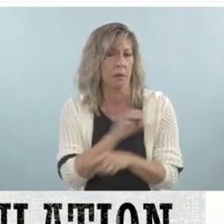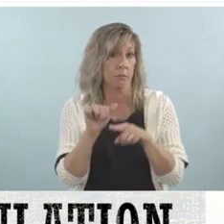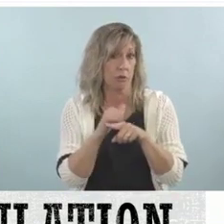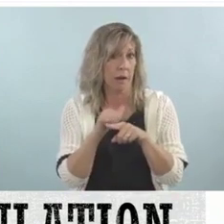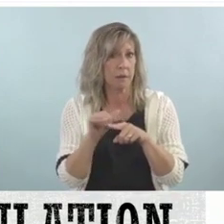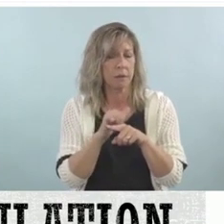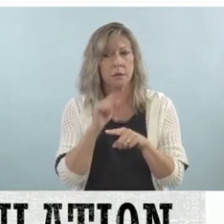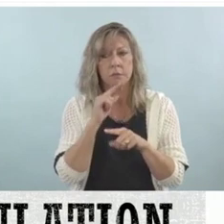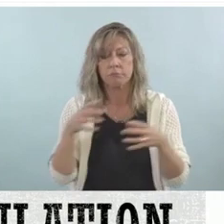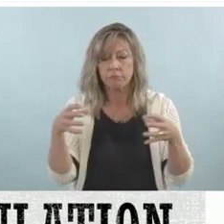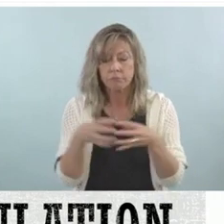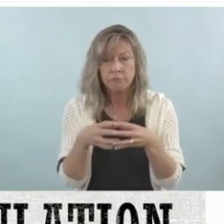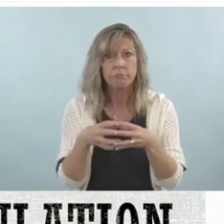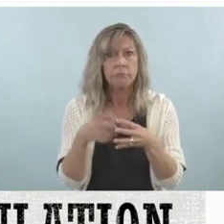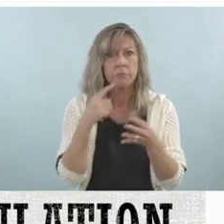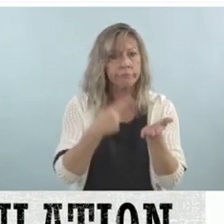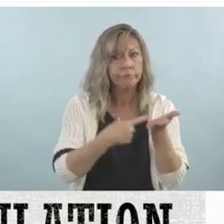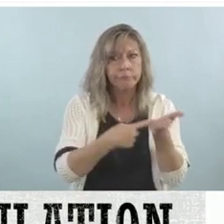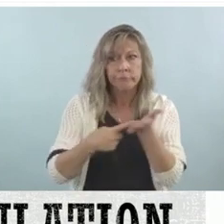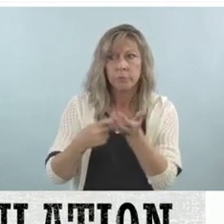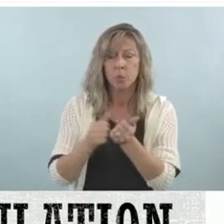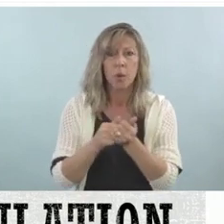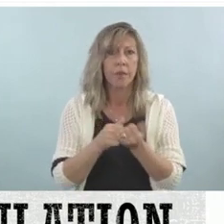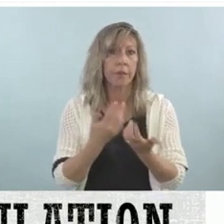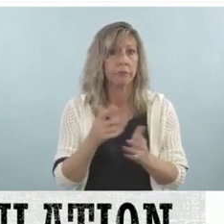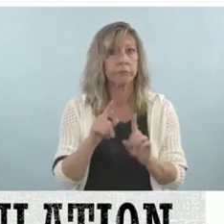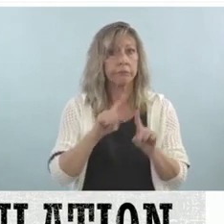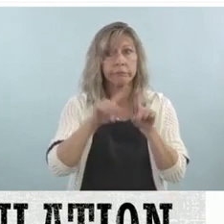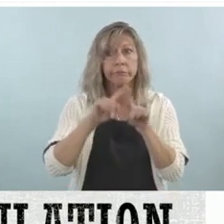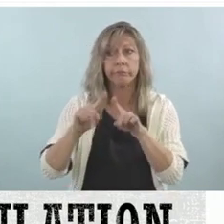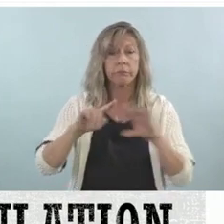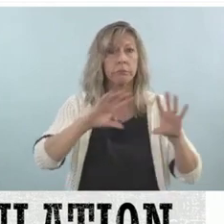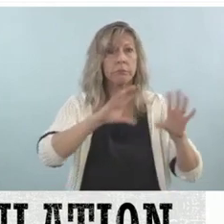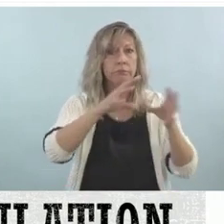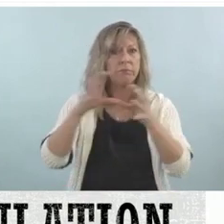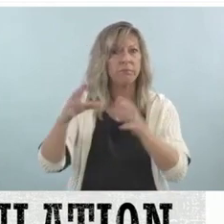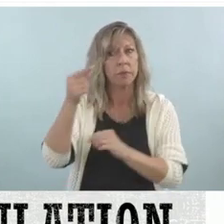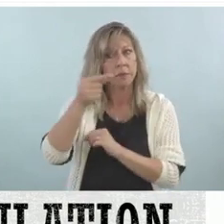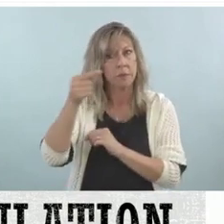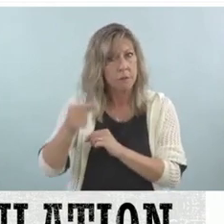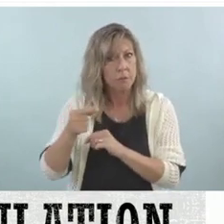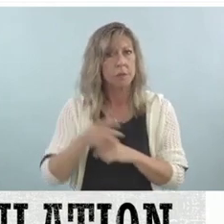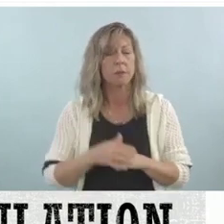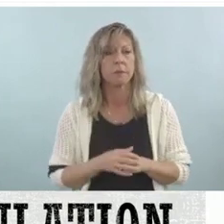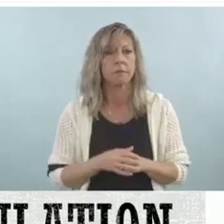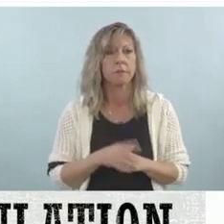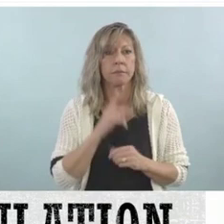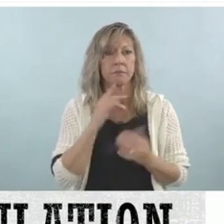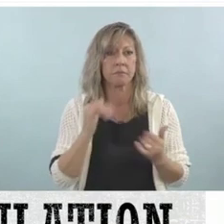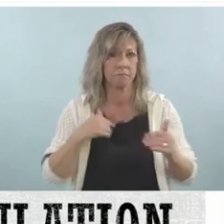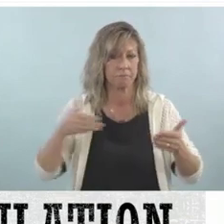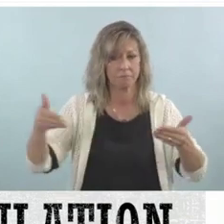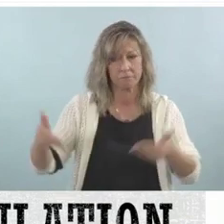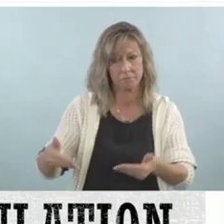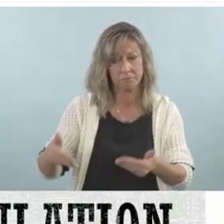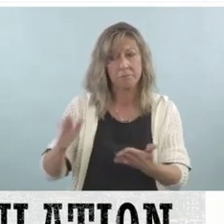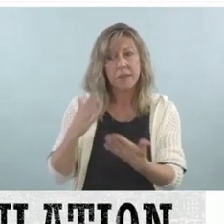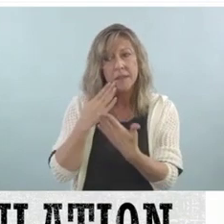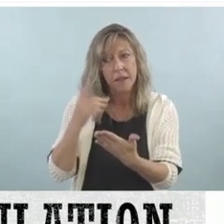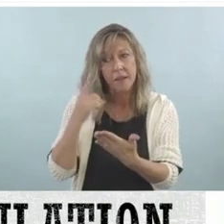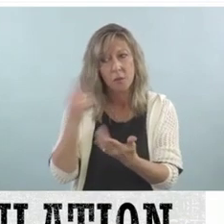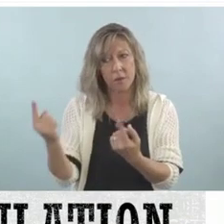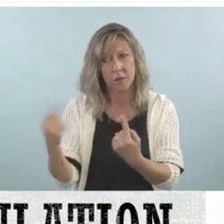governments. It is with this introduction that I'd like to introduce Dr. Lomas. Thank you for coming.